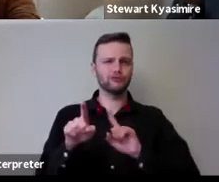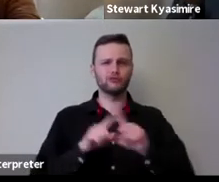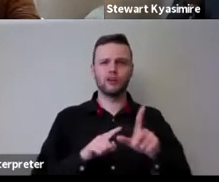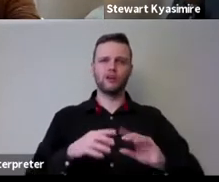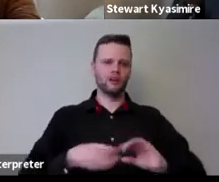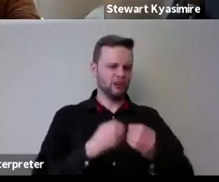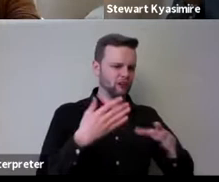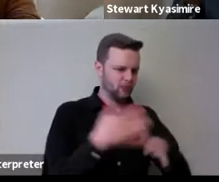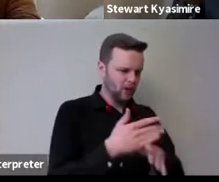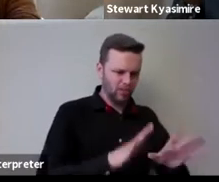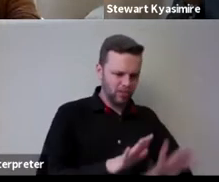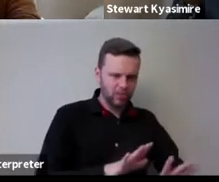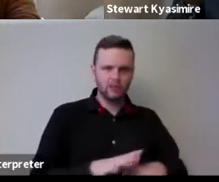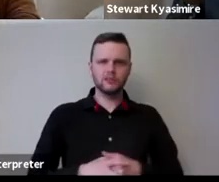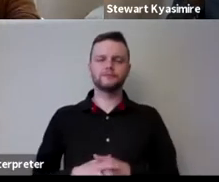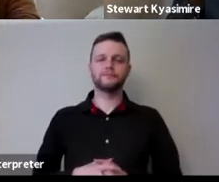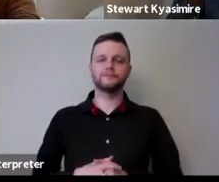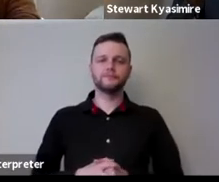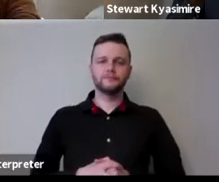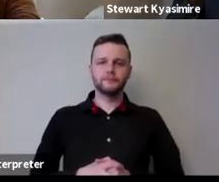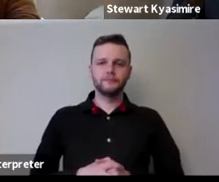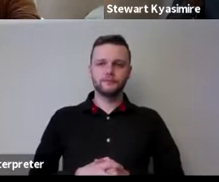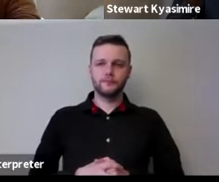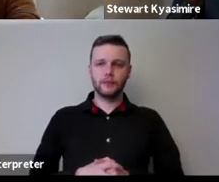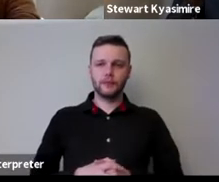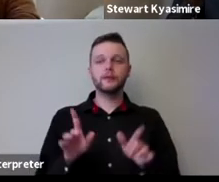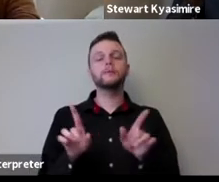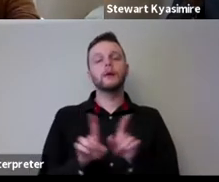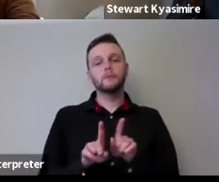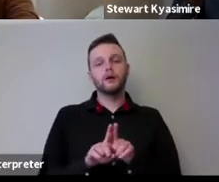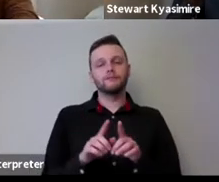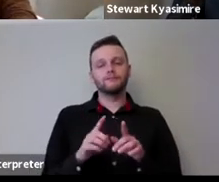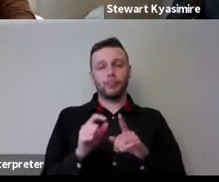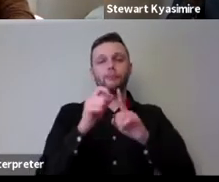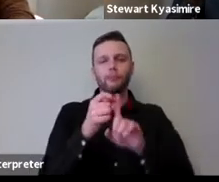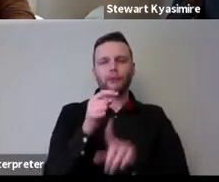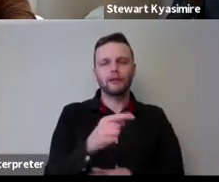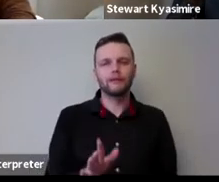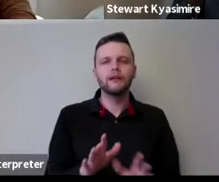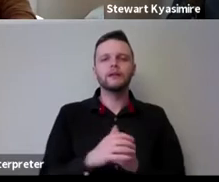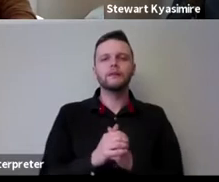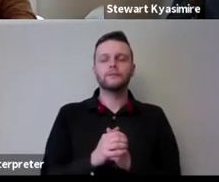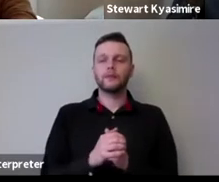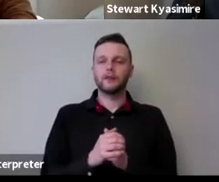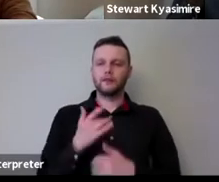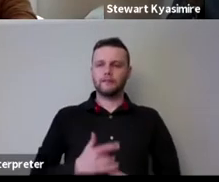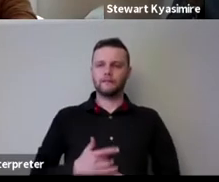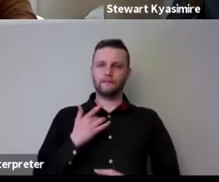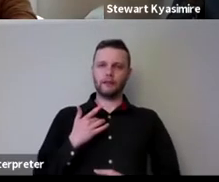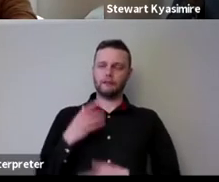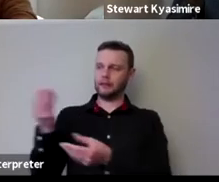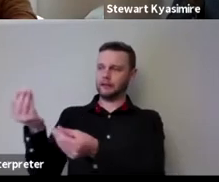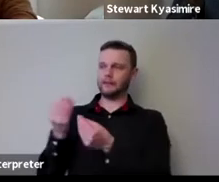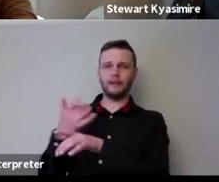um but where it's where and then the nadir of that was a um at one point being sent camera